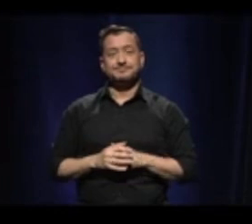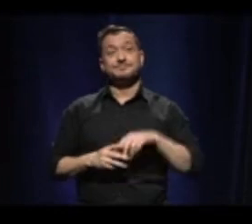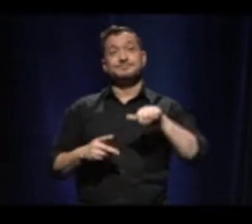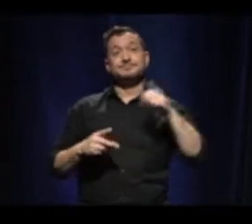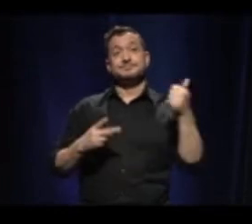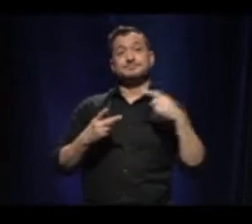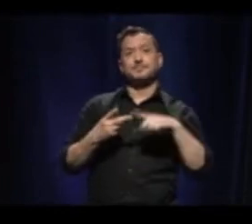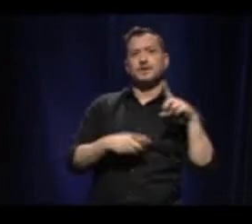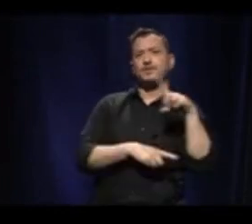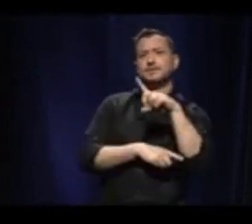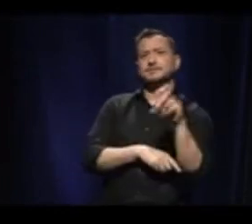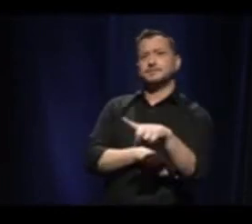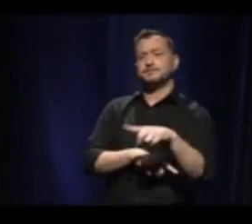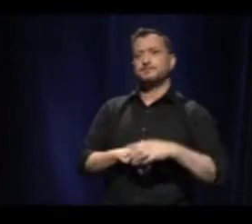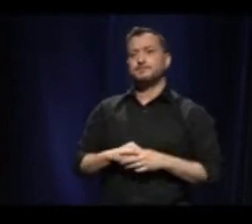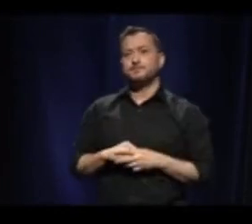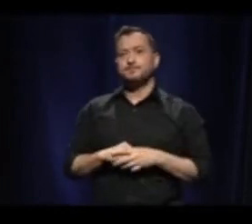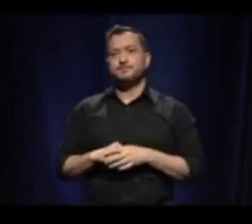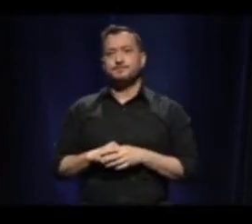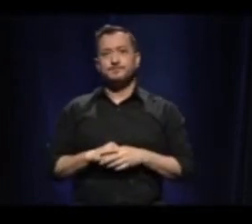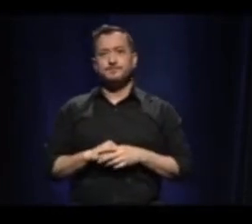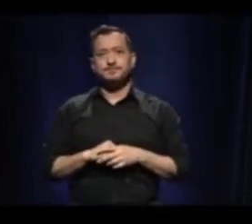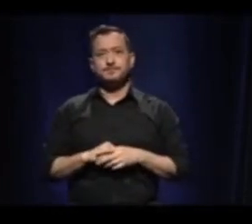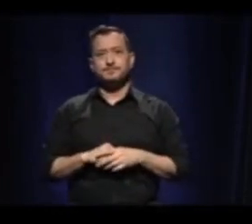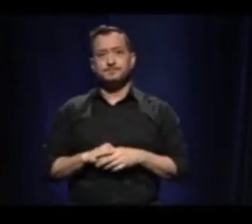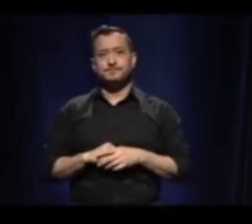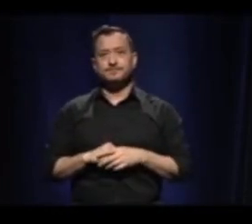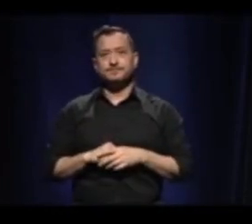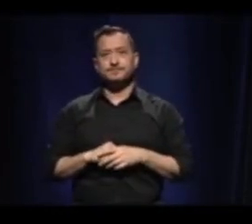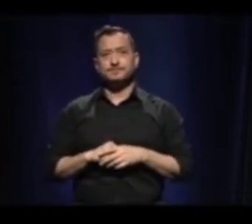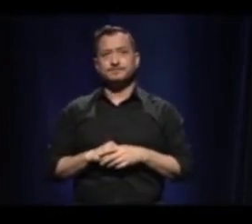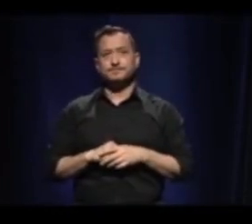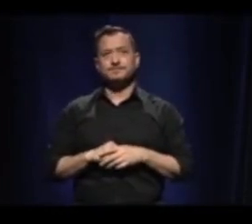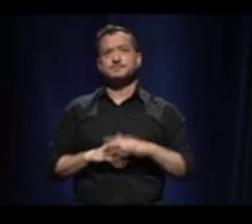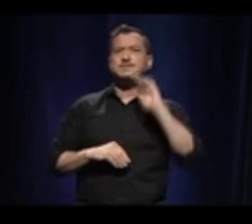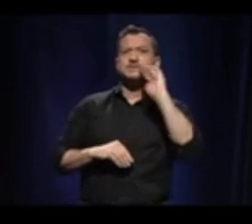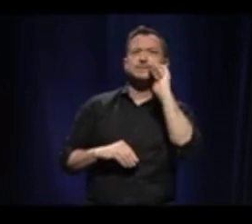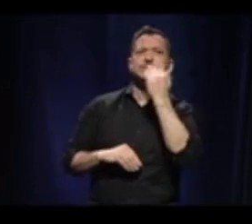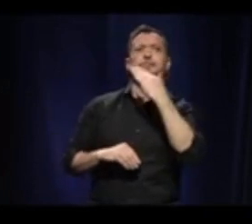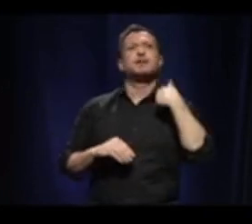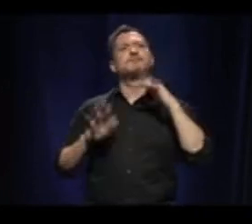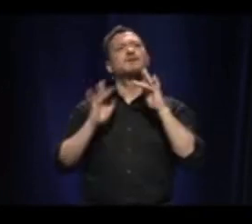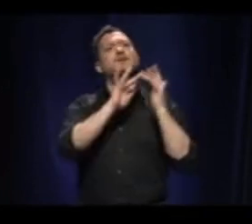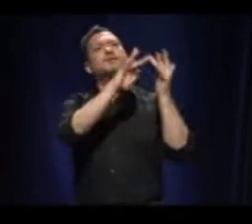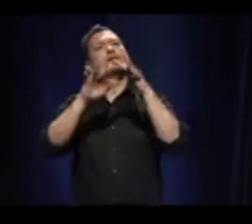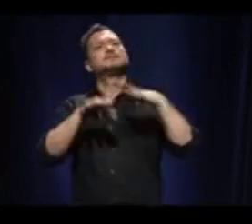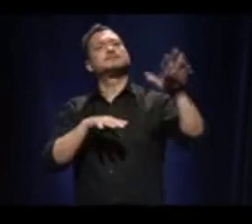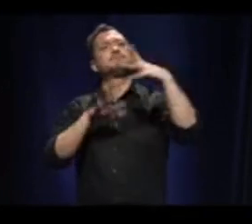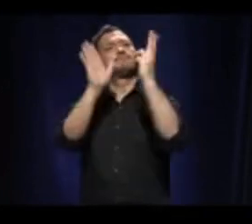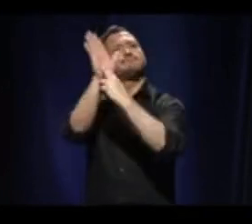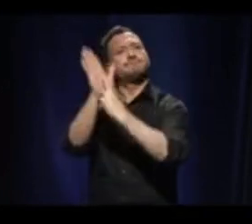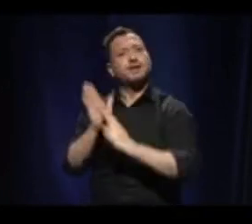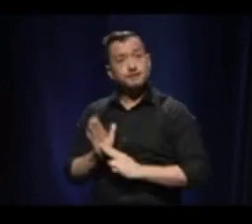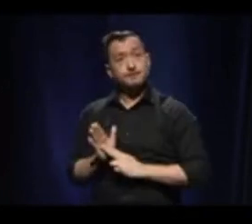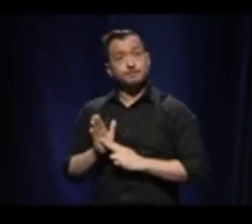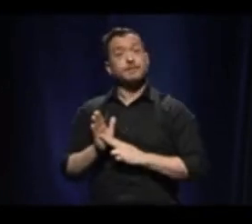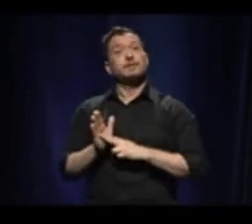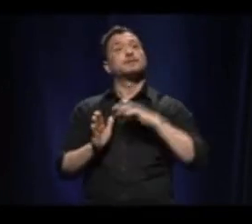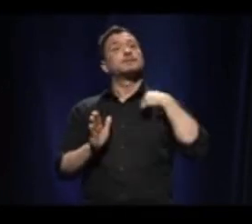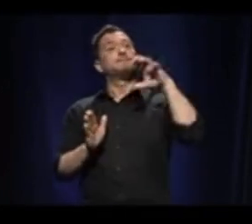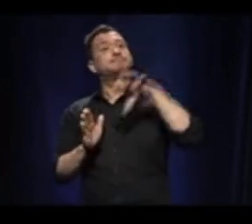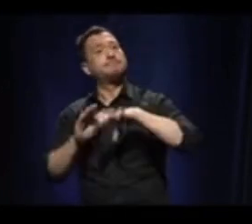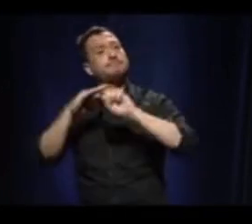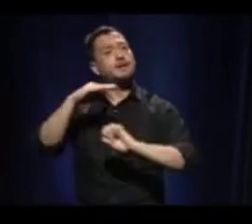What is your reaction to the online petitions demanding that mandatory mask wearing for elementary schools be withdrawn?